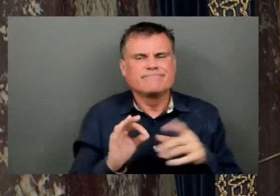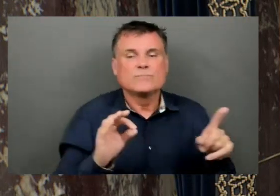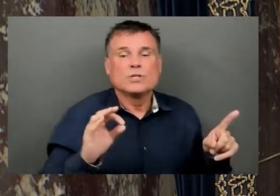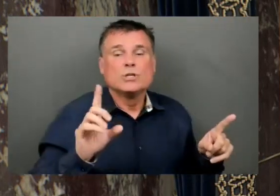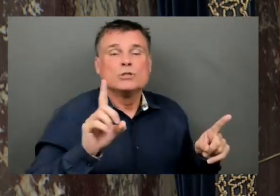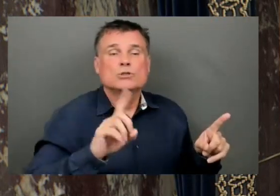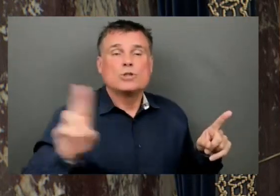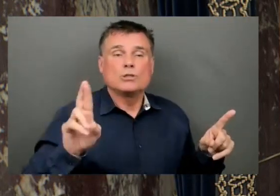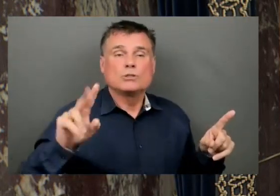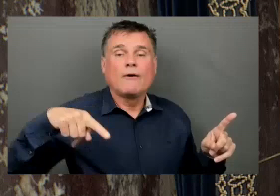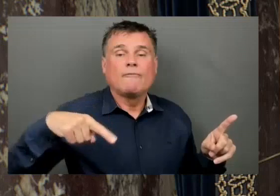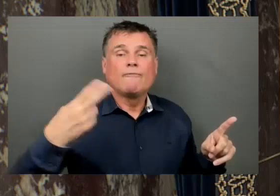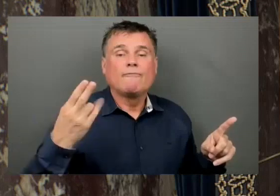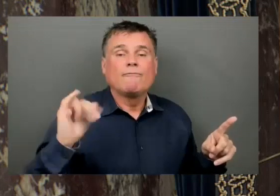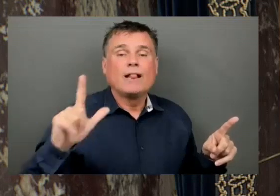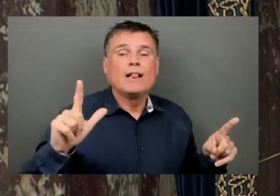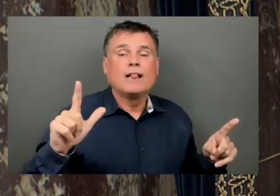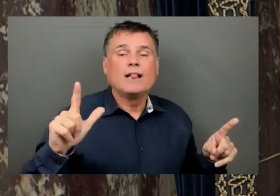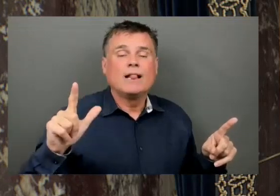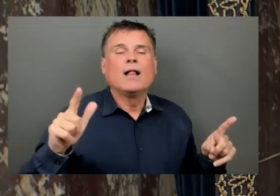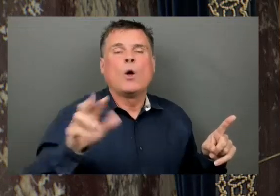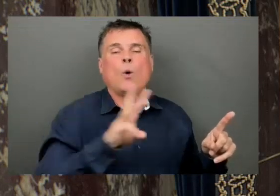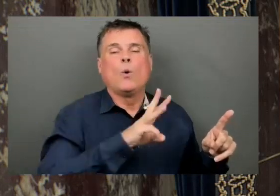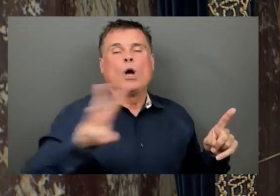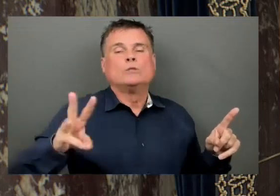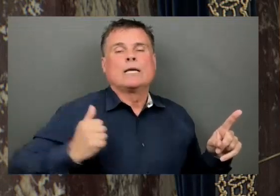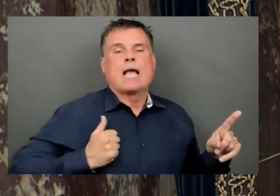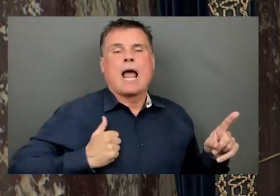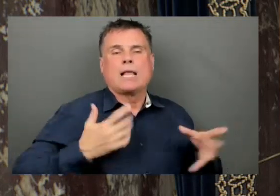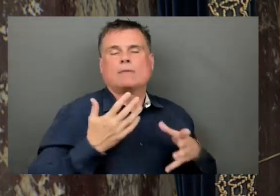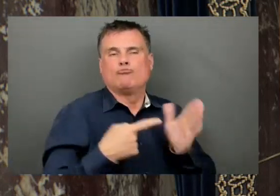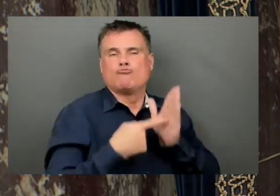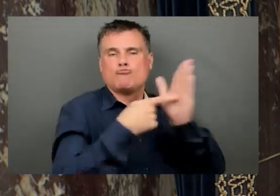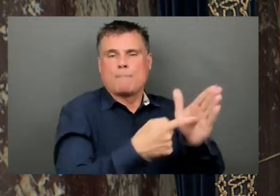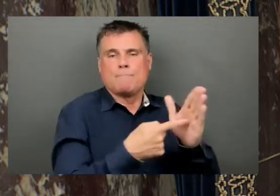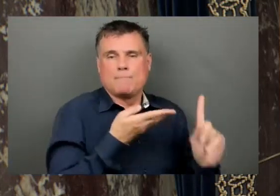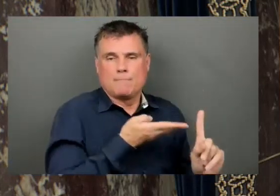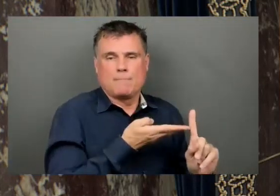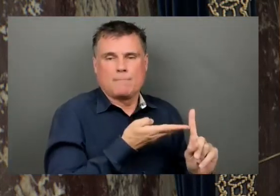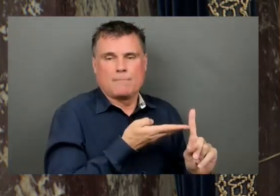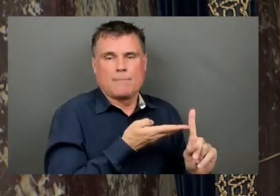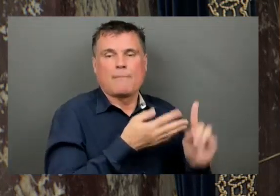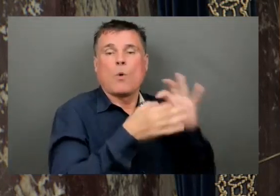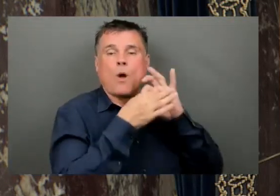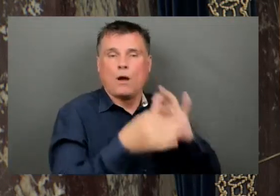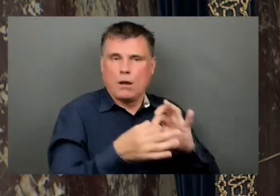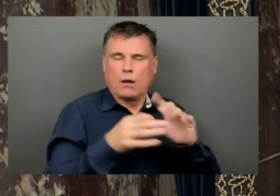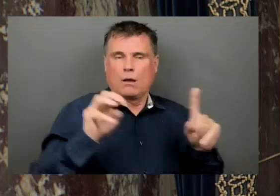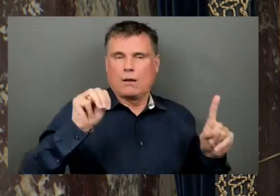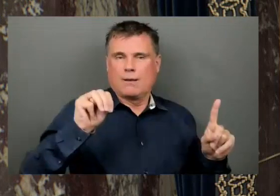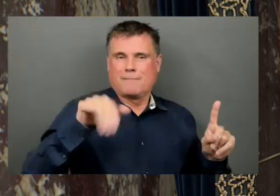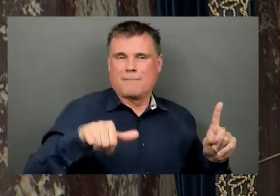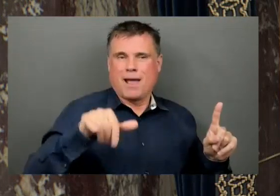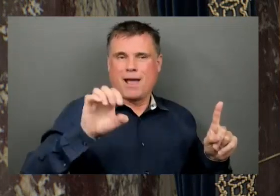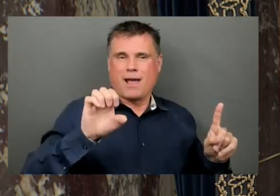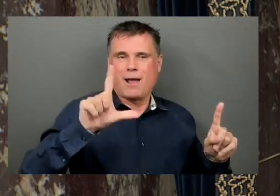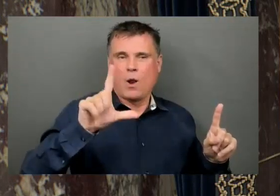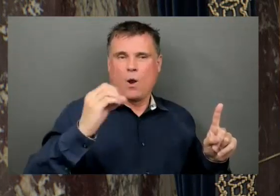Canada. He was asking what I could do to make multiple myeloma awareness month more prominent. So here we go.